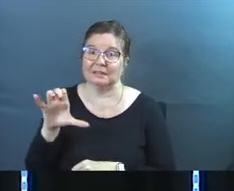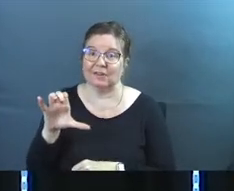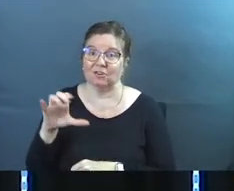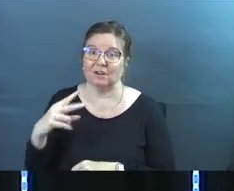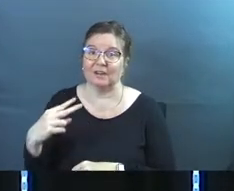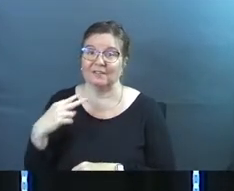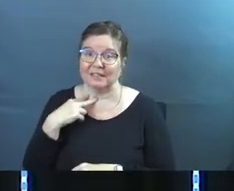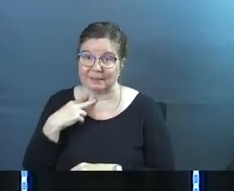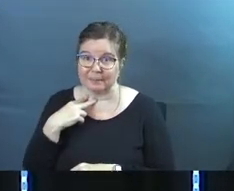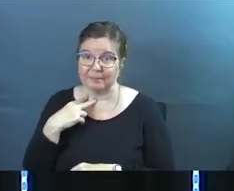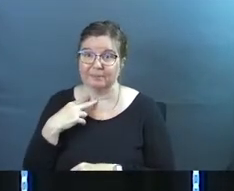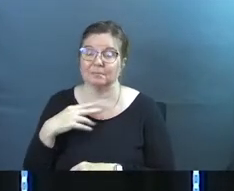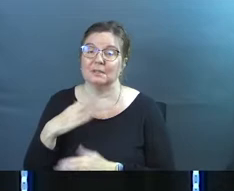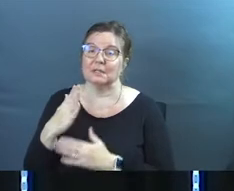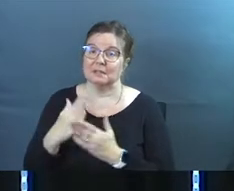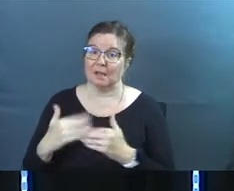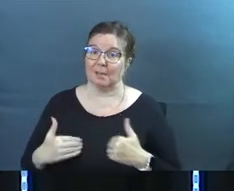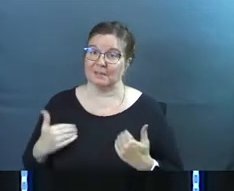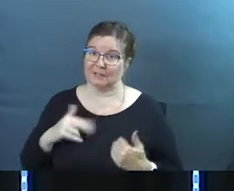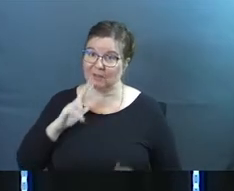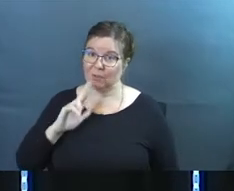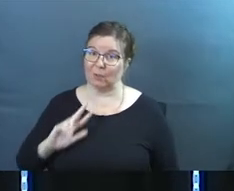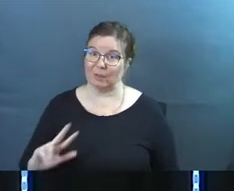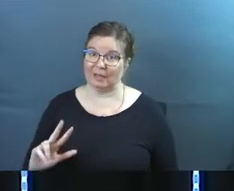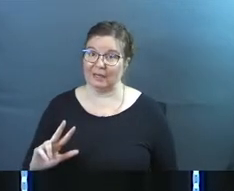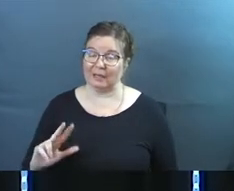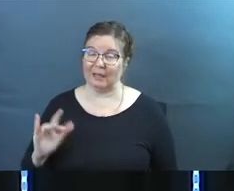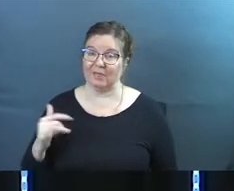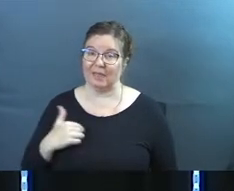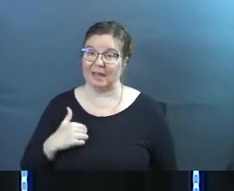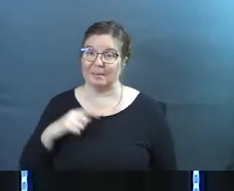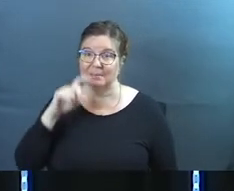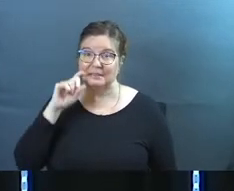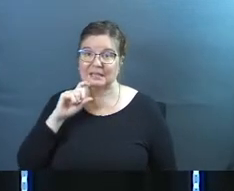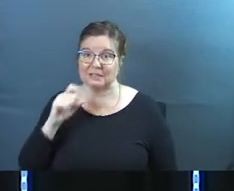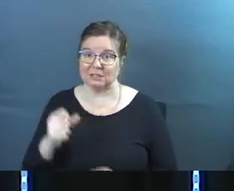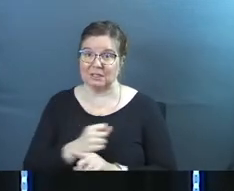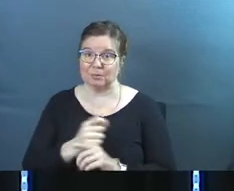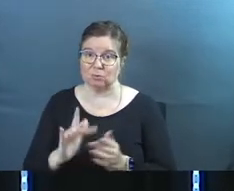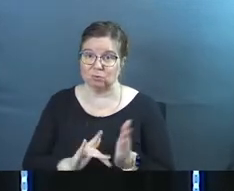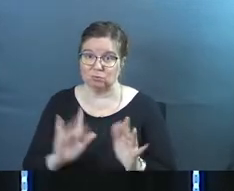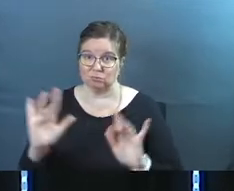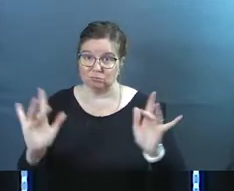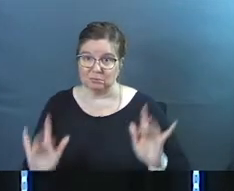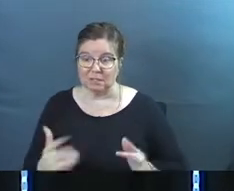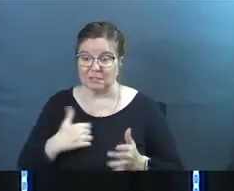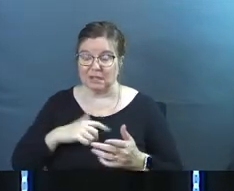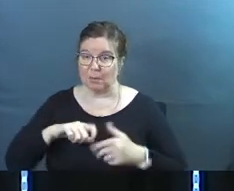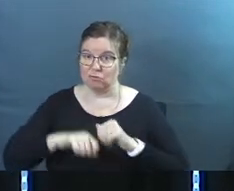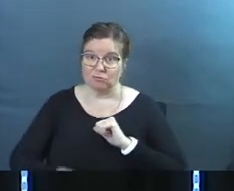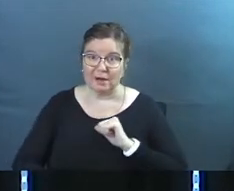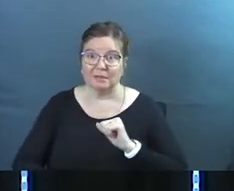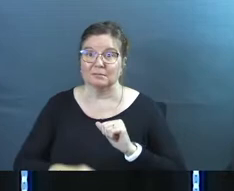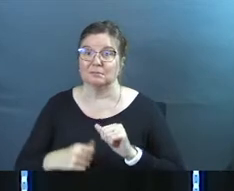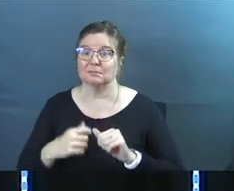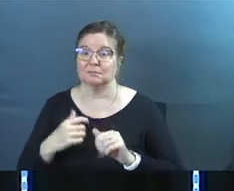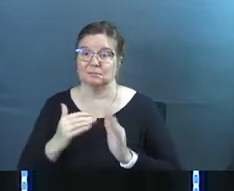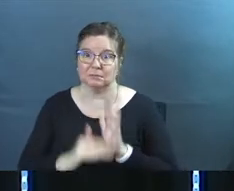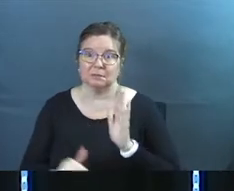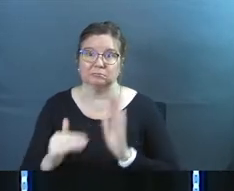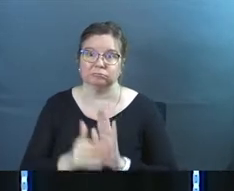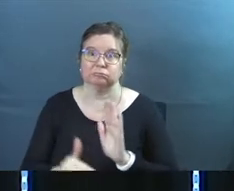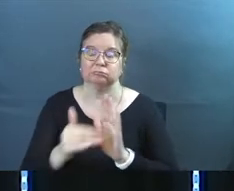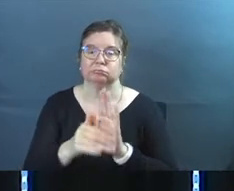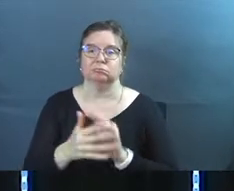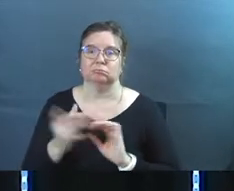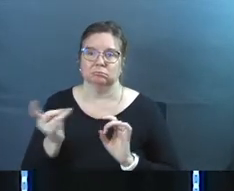victims, some as young as three years old, that had been sexually abused, some raped, some of them molested repeatedly.